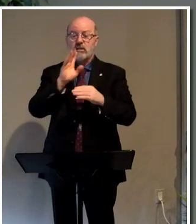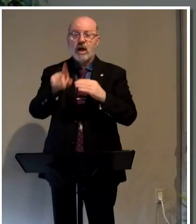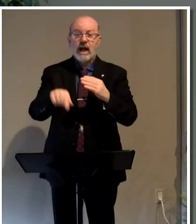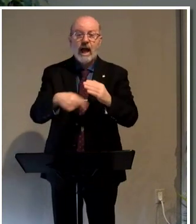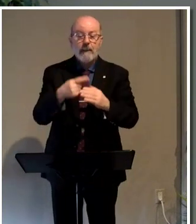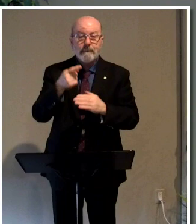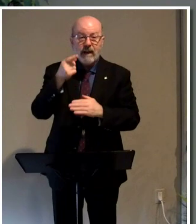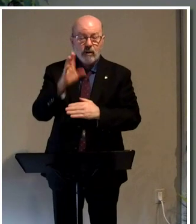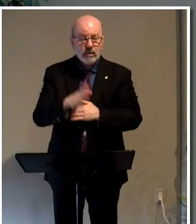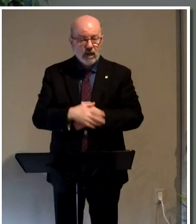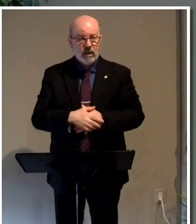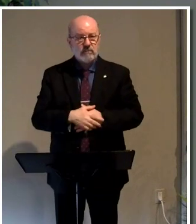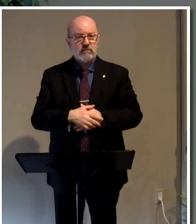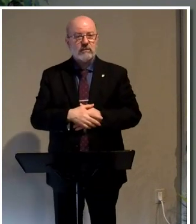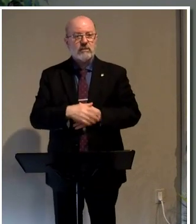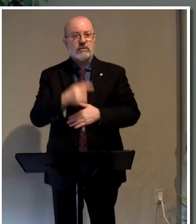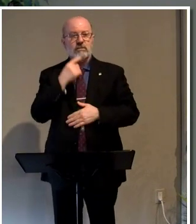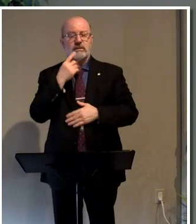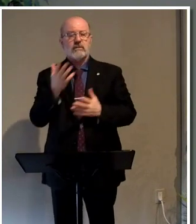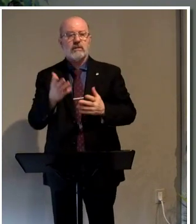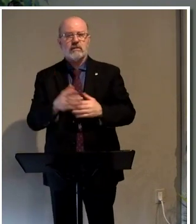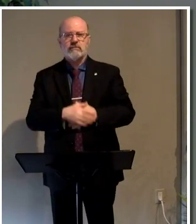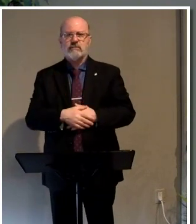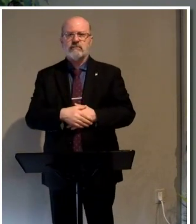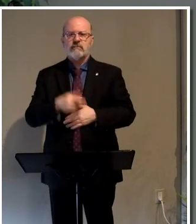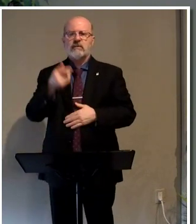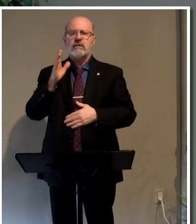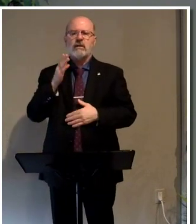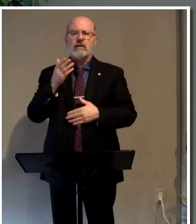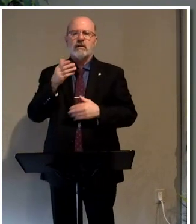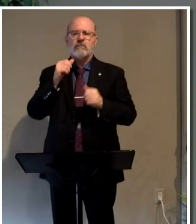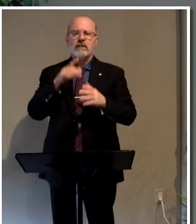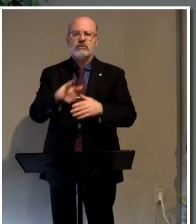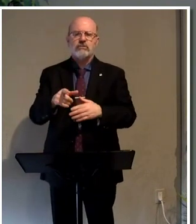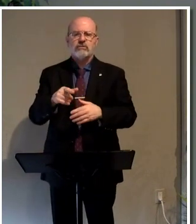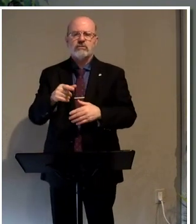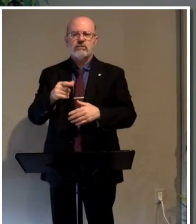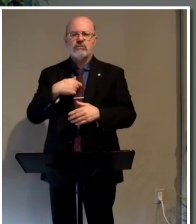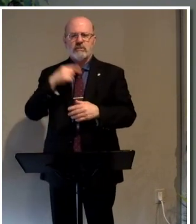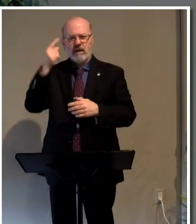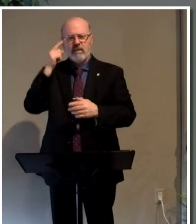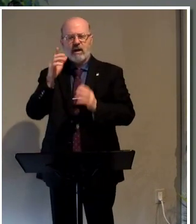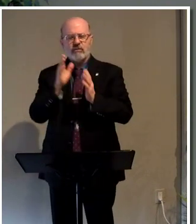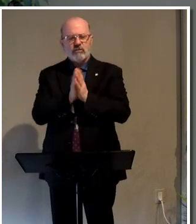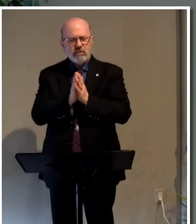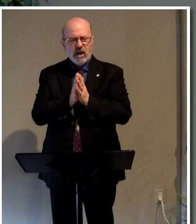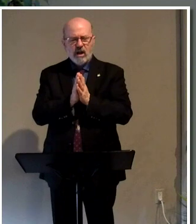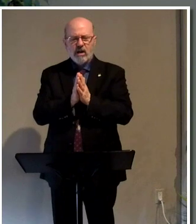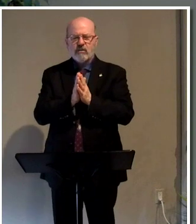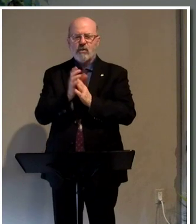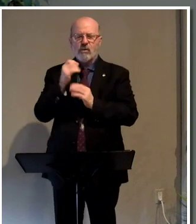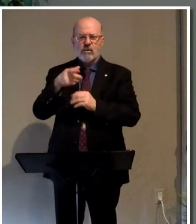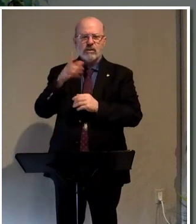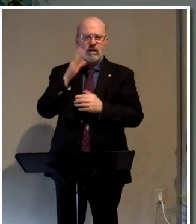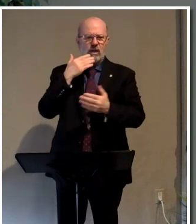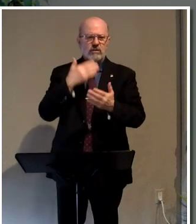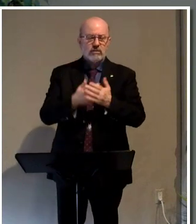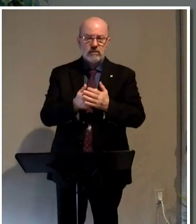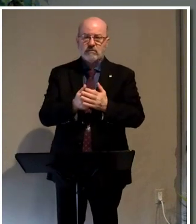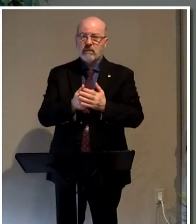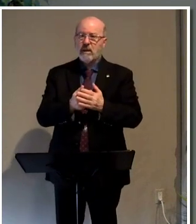You know, they'll say something like, God bless you, or you're in my thoughts or prayers, or God is good.